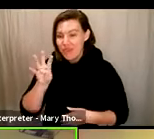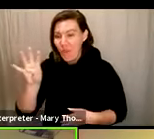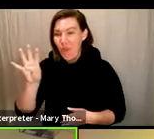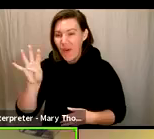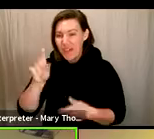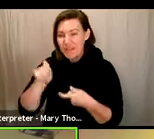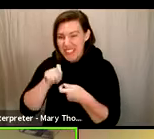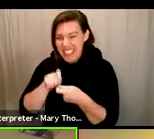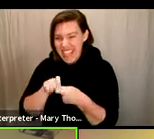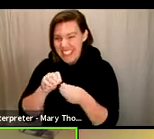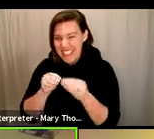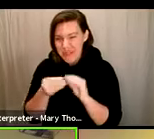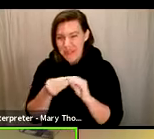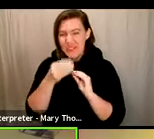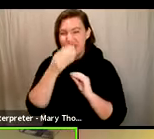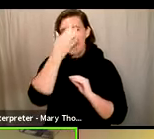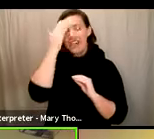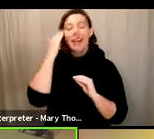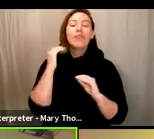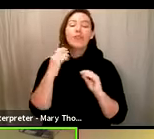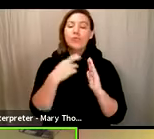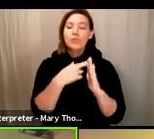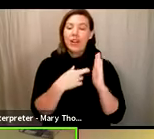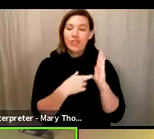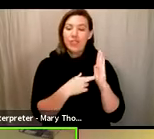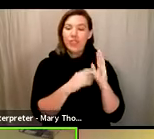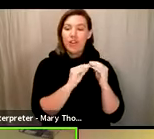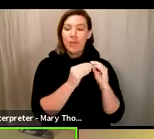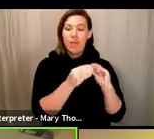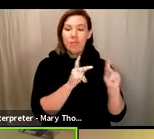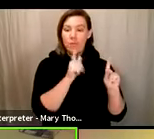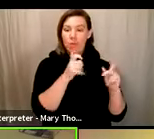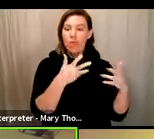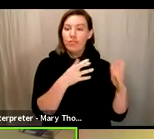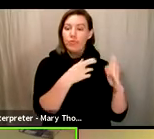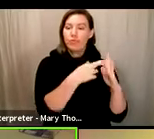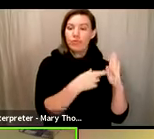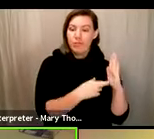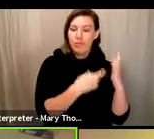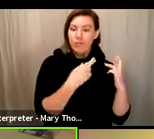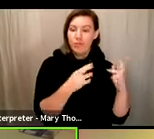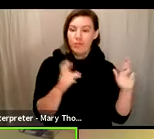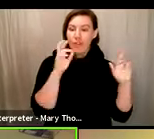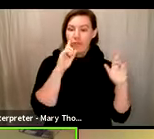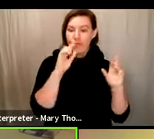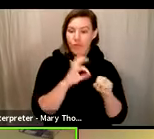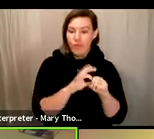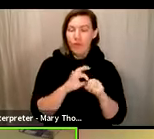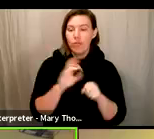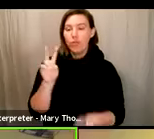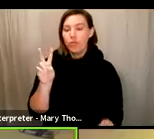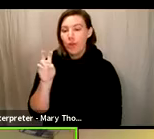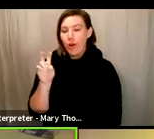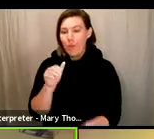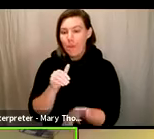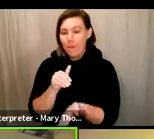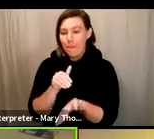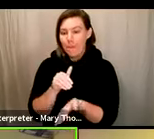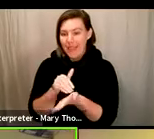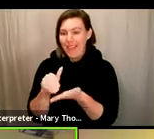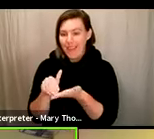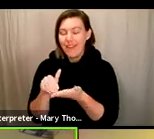voter count is still at 1.42 million registered voters. And we just briefly spoke about challenges. So this